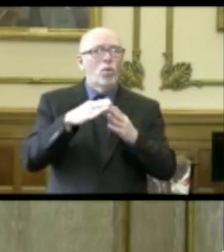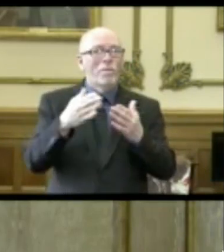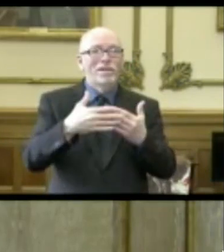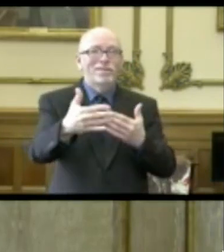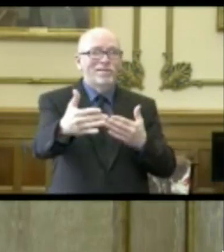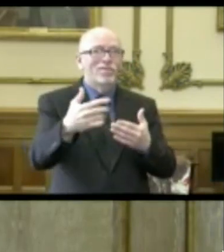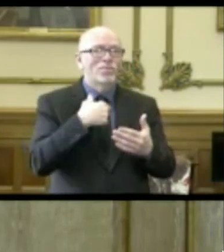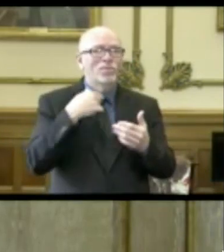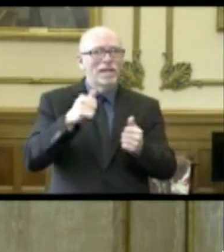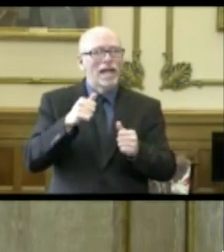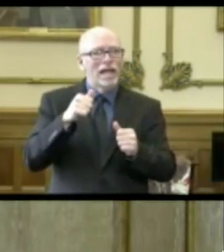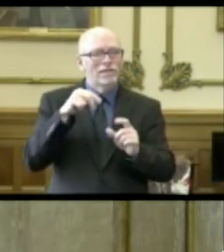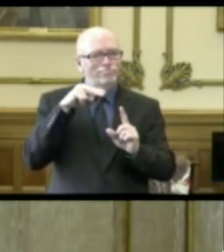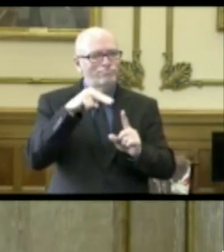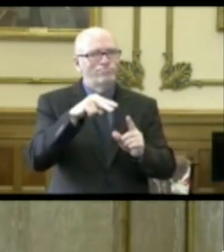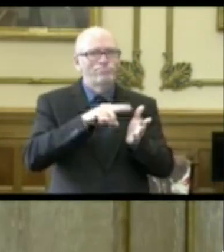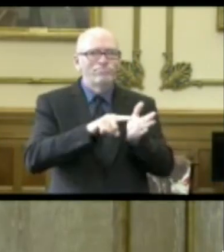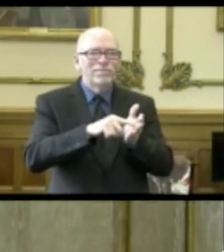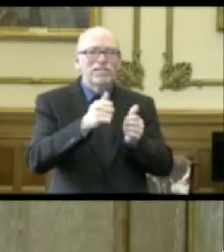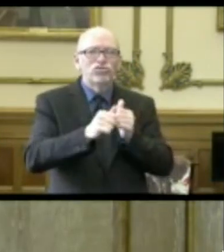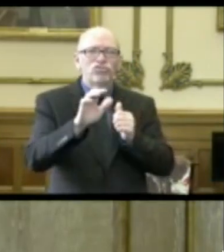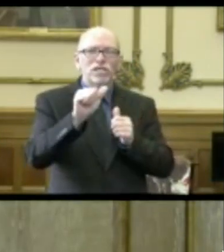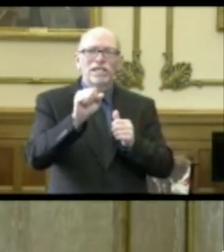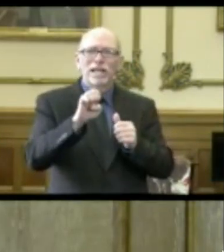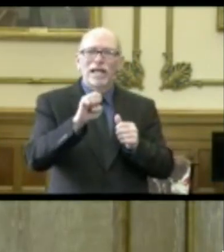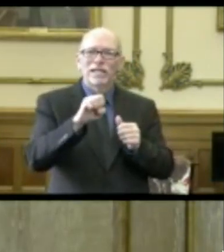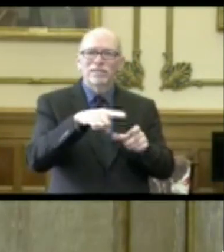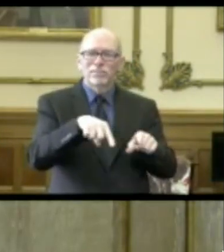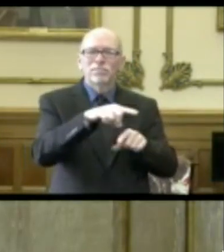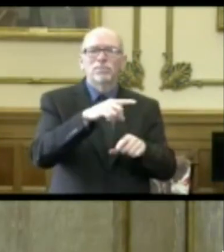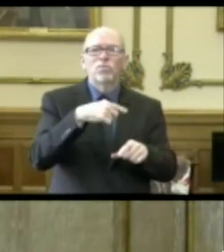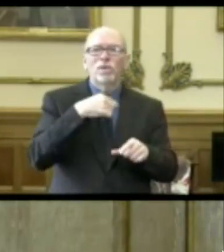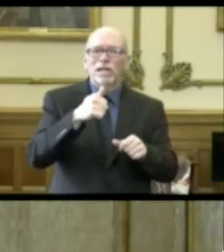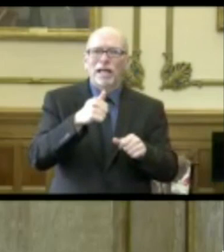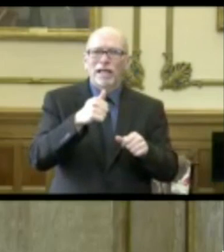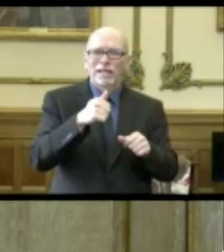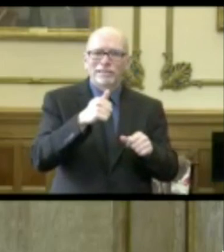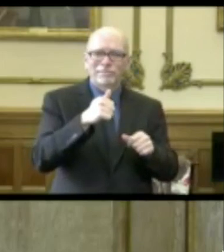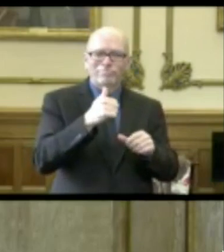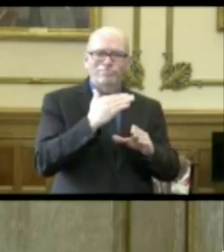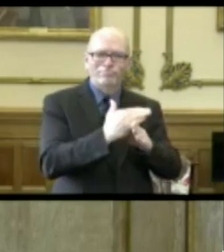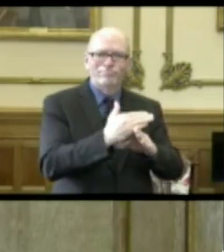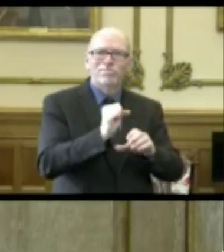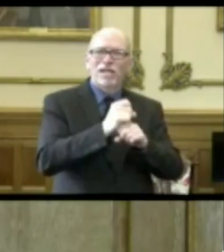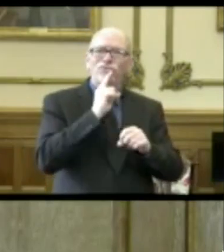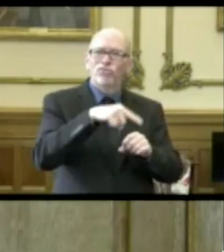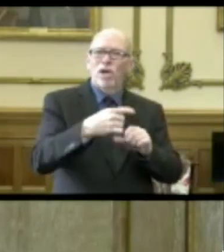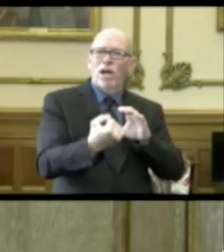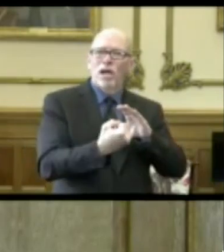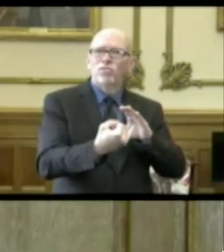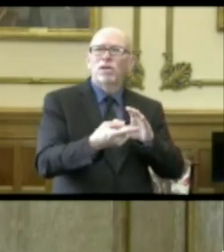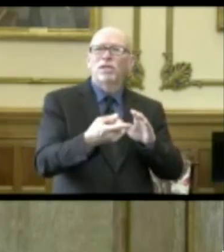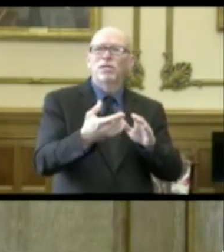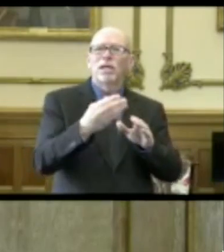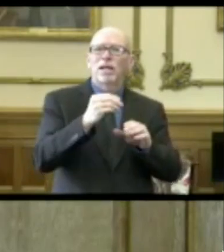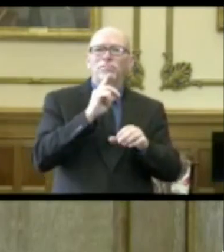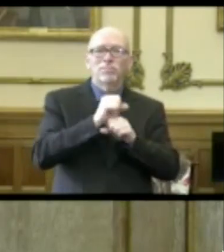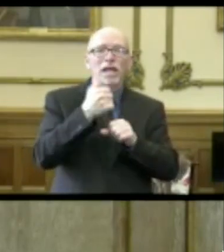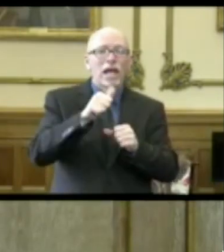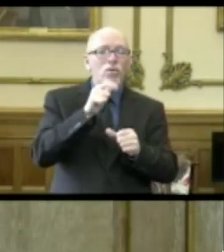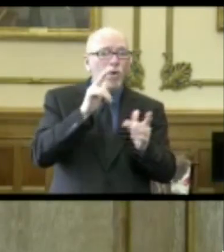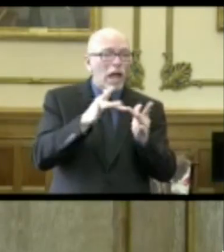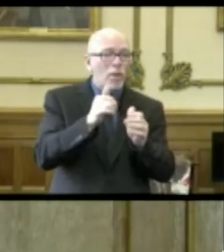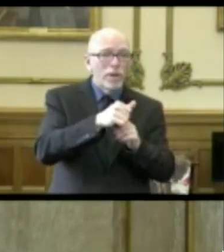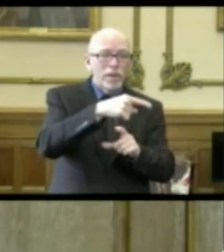that we can track these cases down as quickly as possible and then we can make sure that those individuals isolate and any individuals that have been